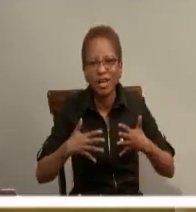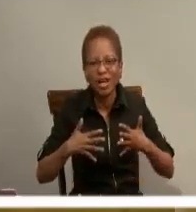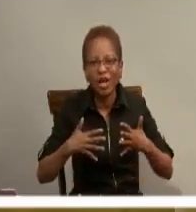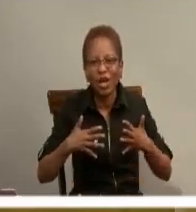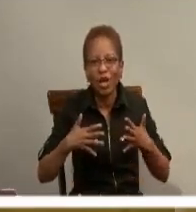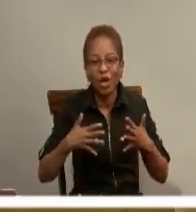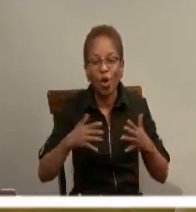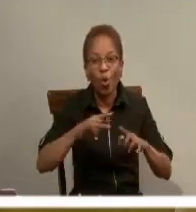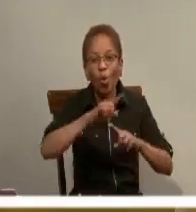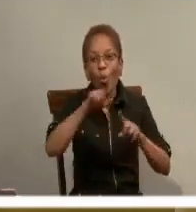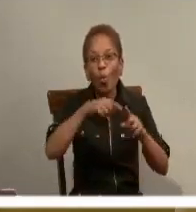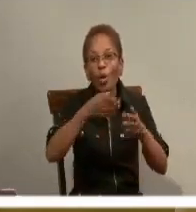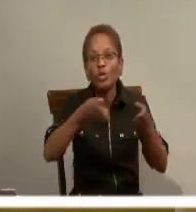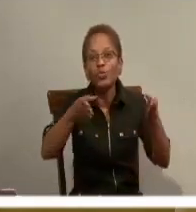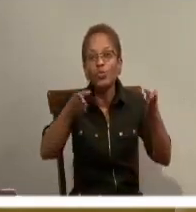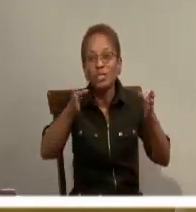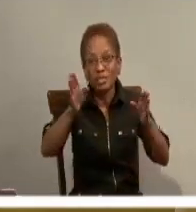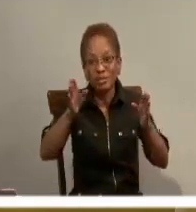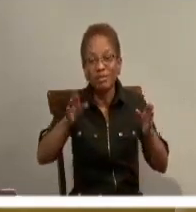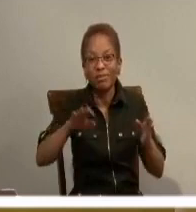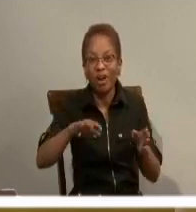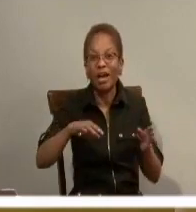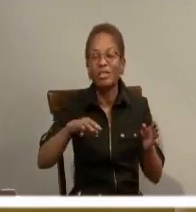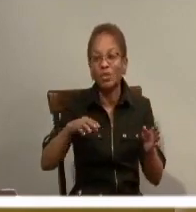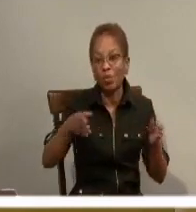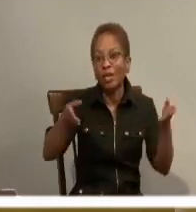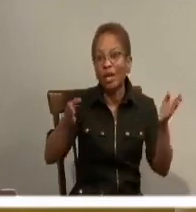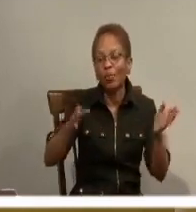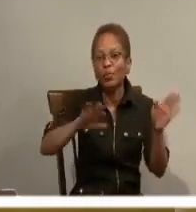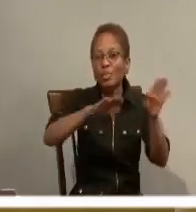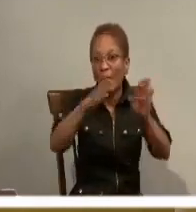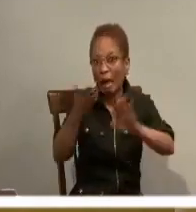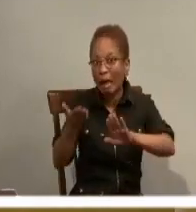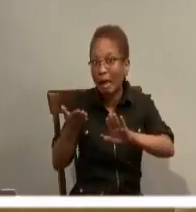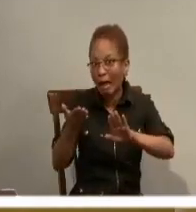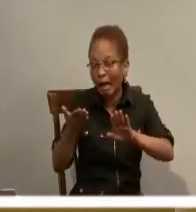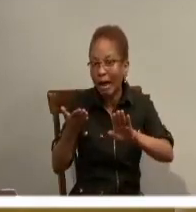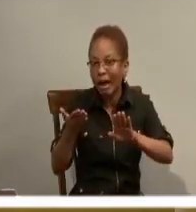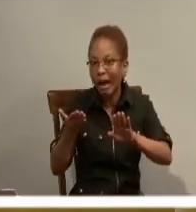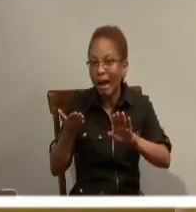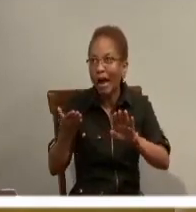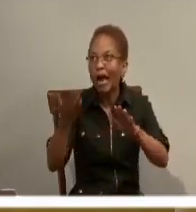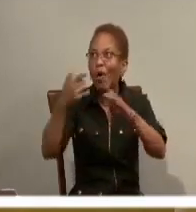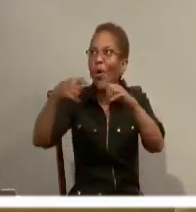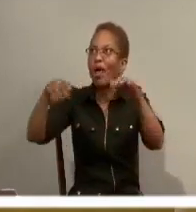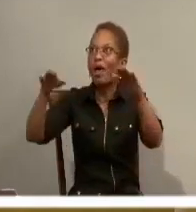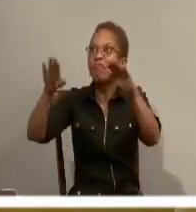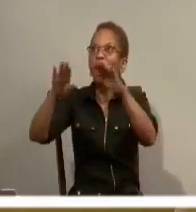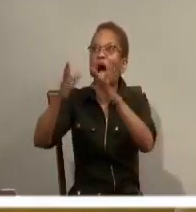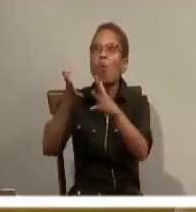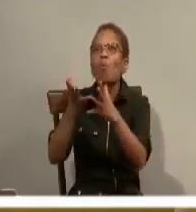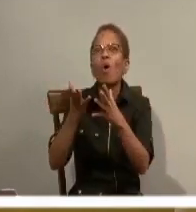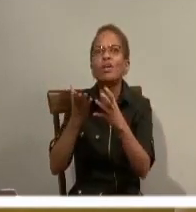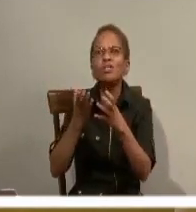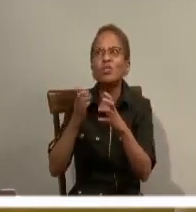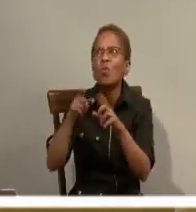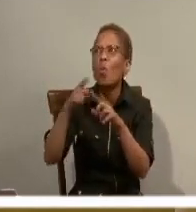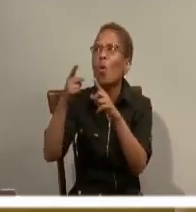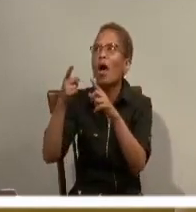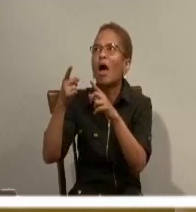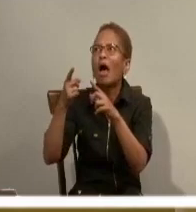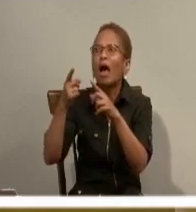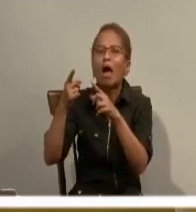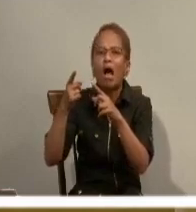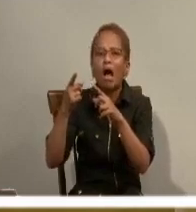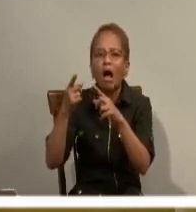to the doors of the banquet hall and hearing, who is you? Who? Wait, wait, wait,